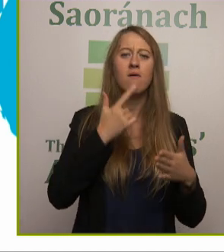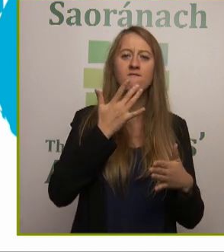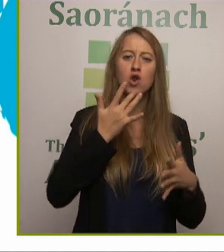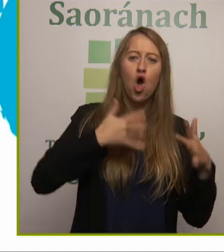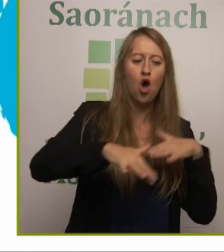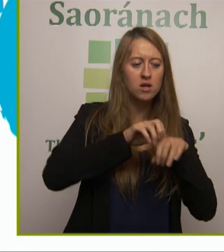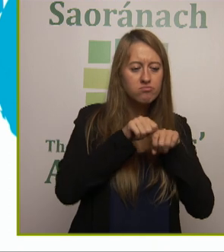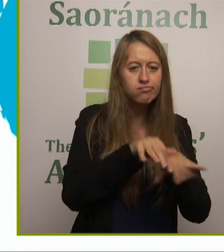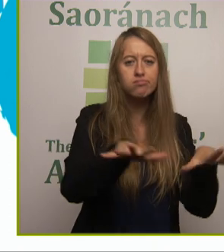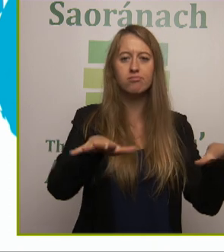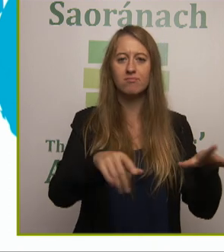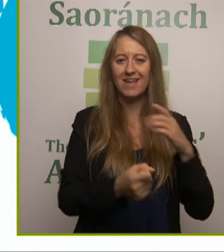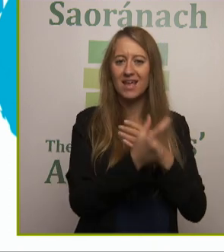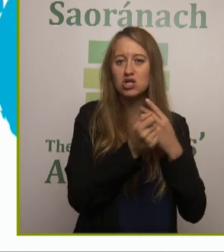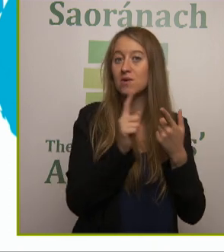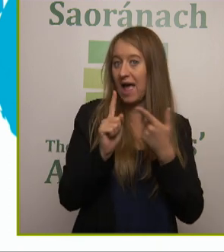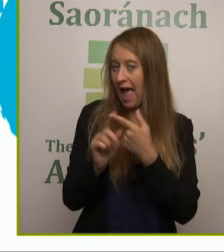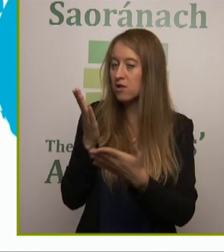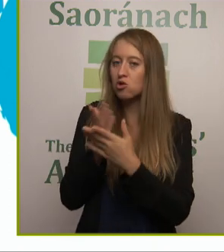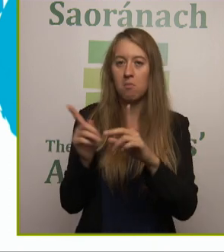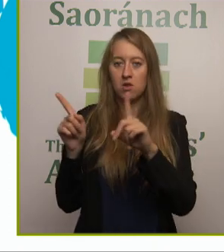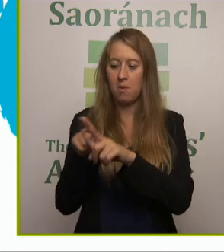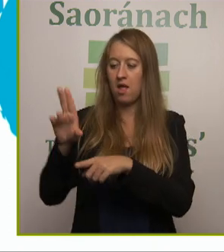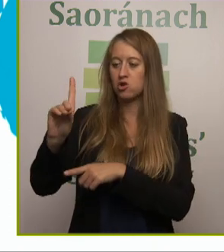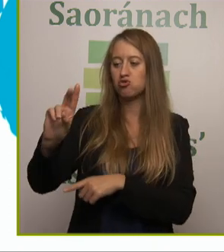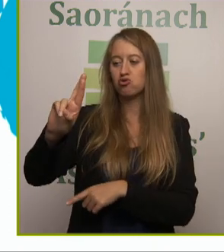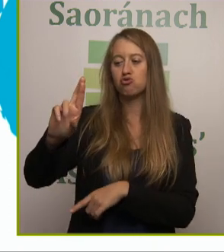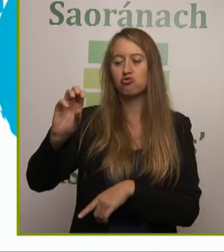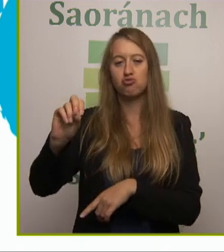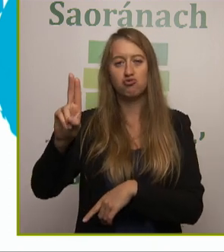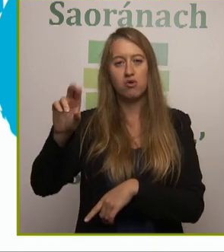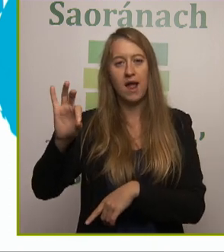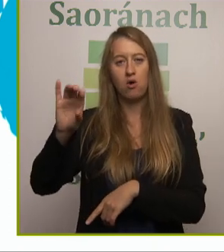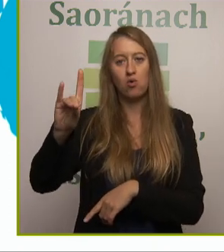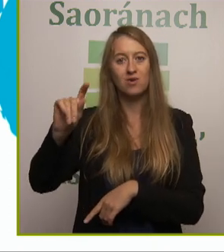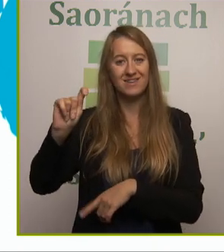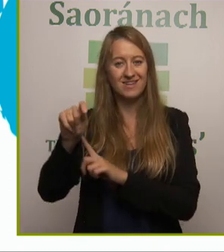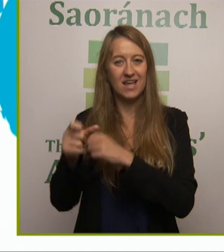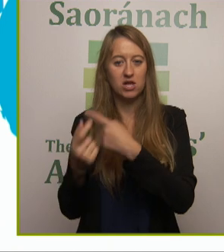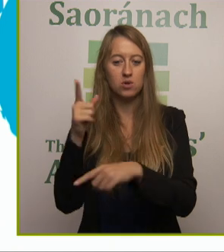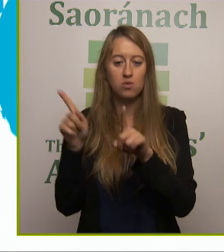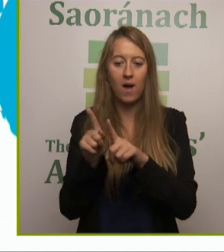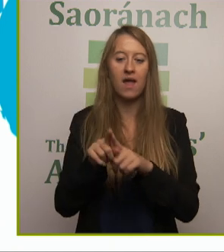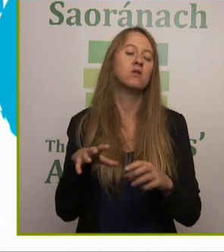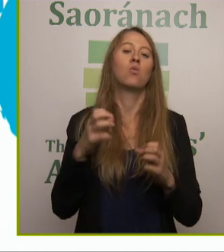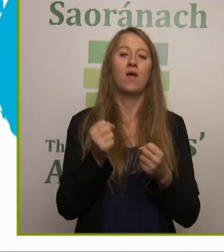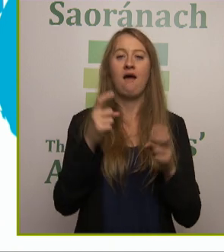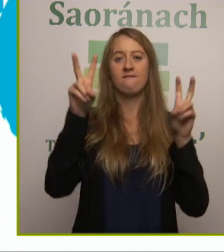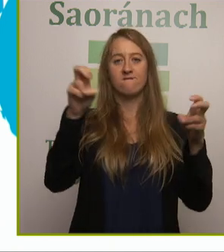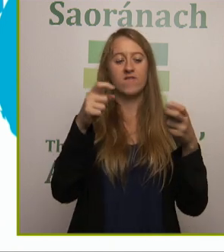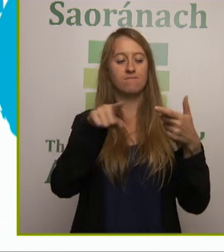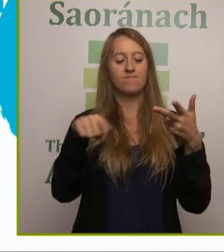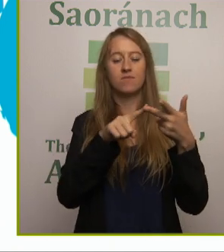runoff issues, agriculture, urban landscapes, invasive species and physical modifications to the rivers.